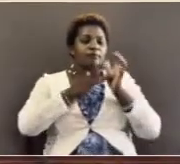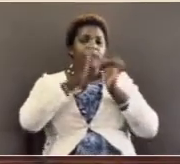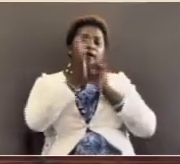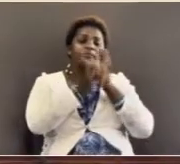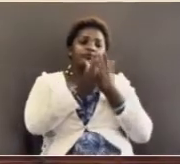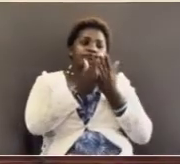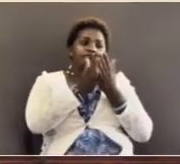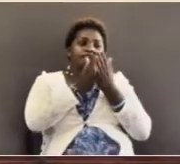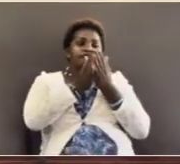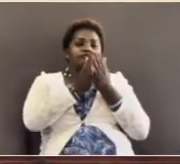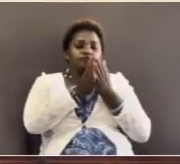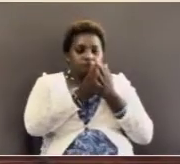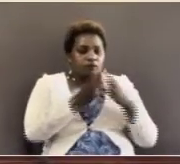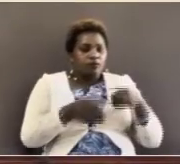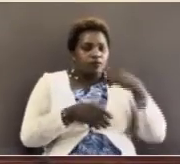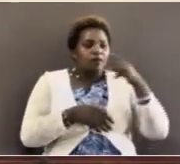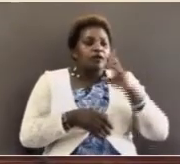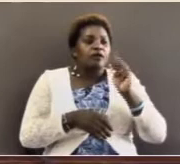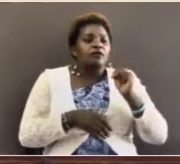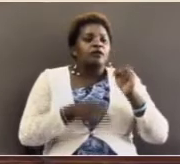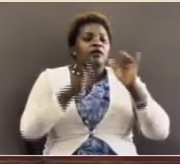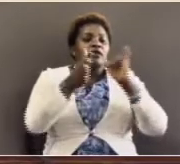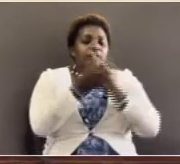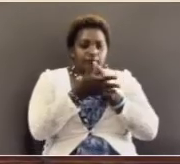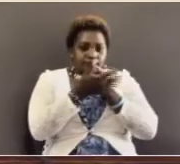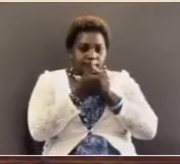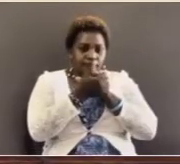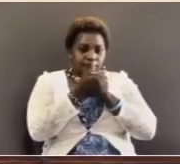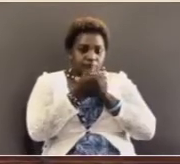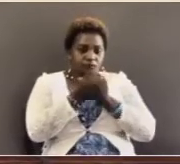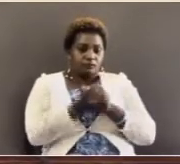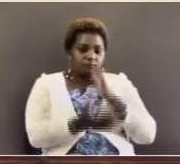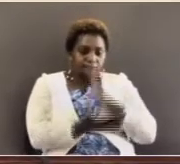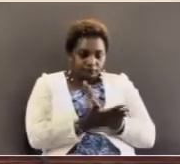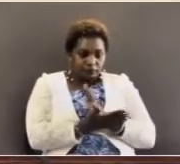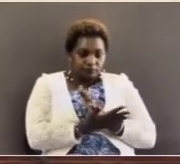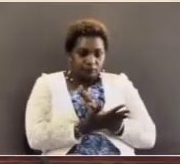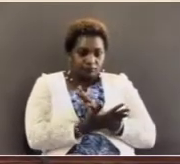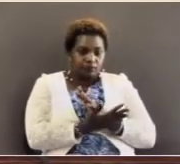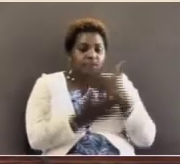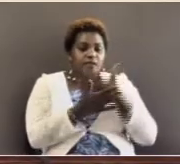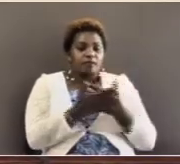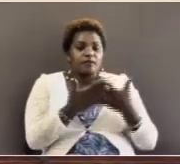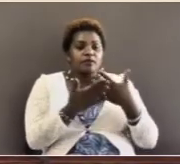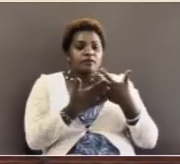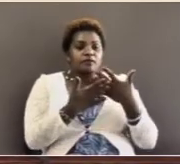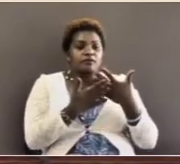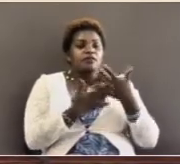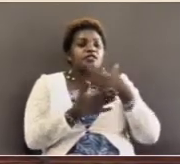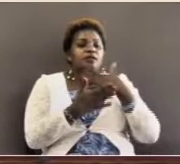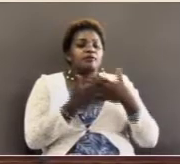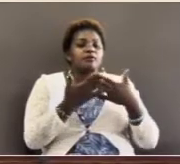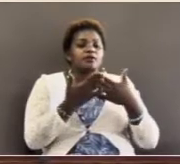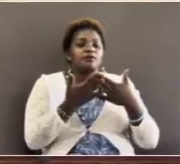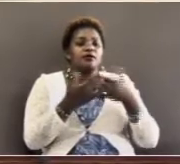and letting them know that he did something, he knew something